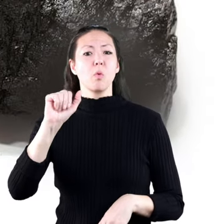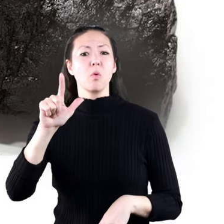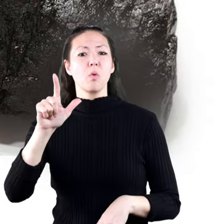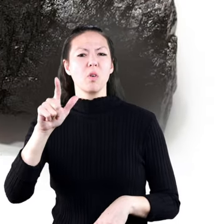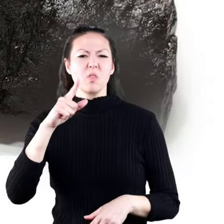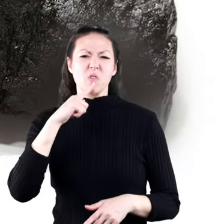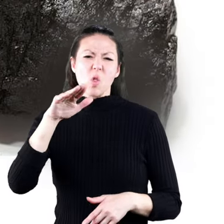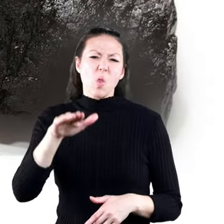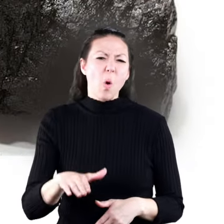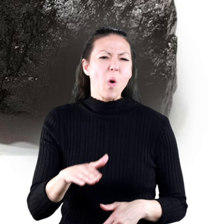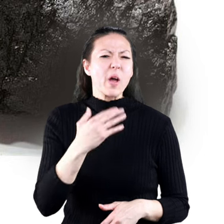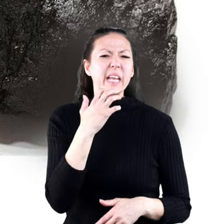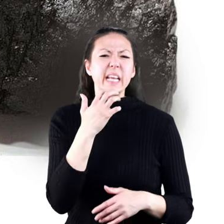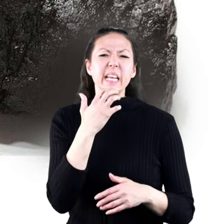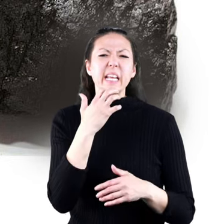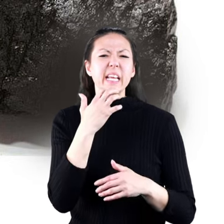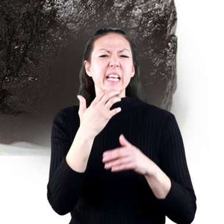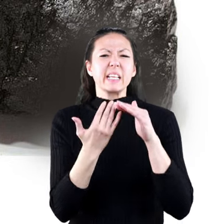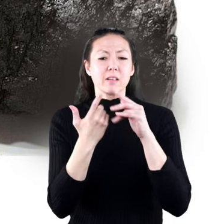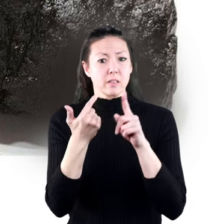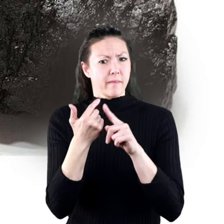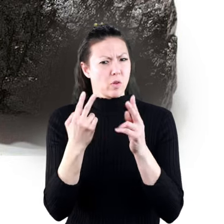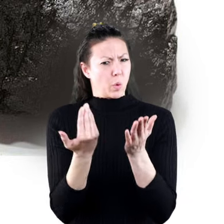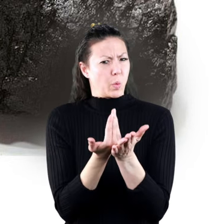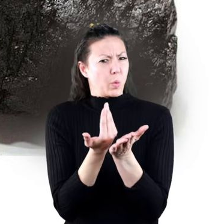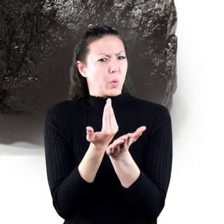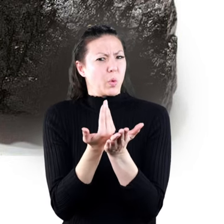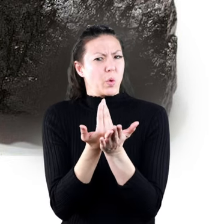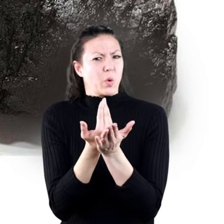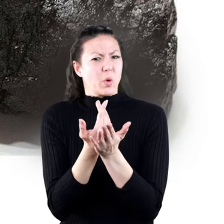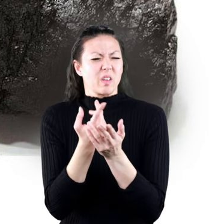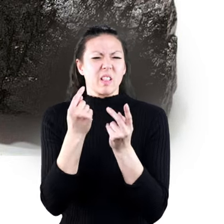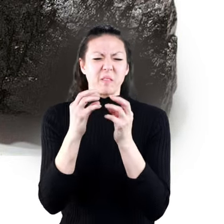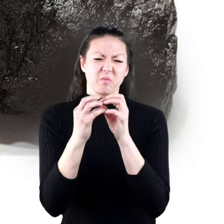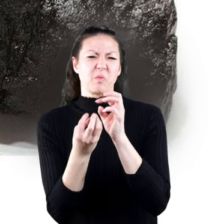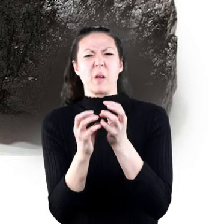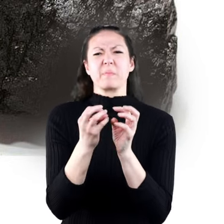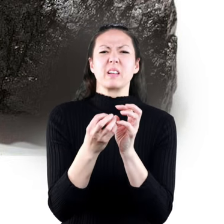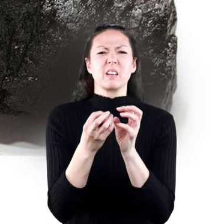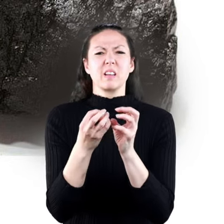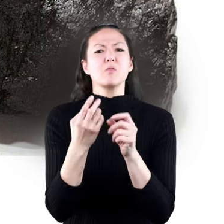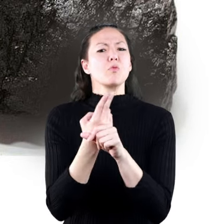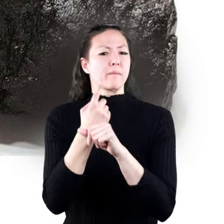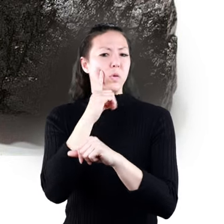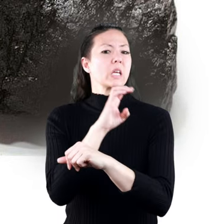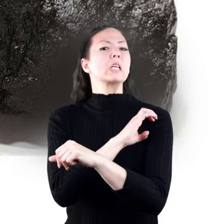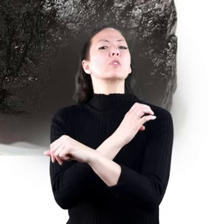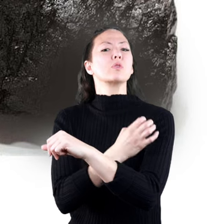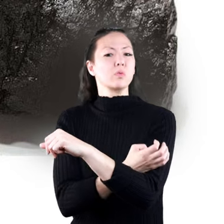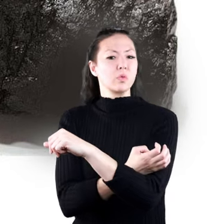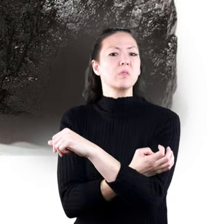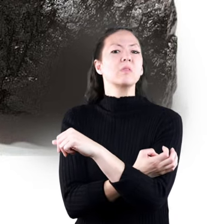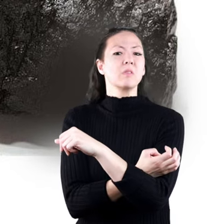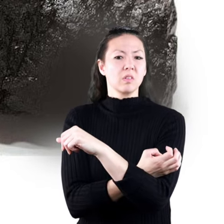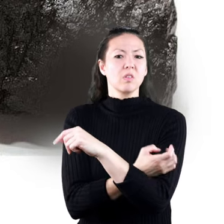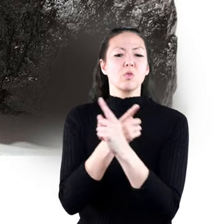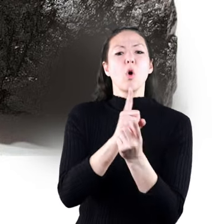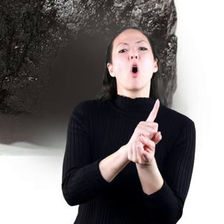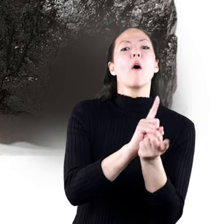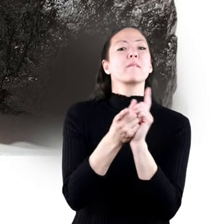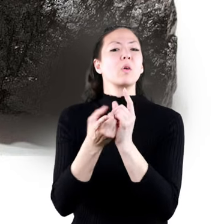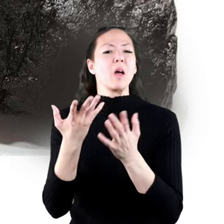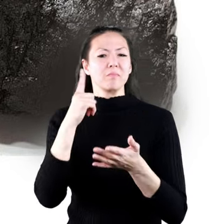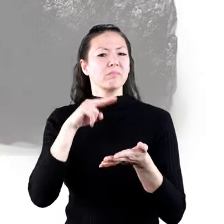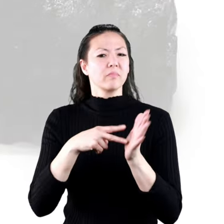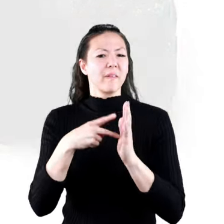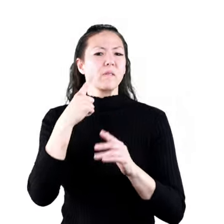has the lowest heating value and is also the newest. It's kind of crumbly and can be used for energy, though some gets converted